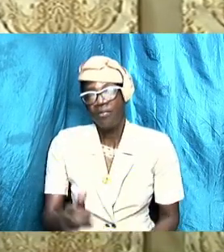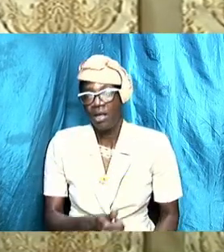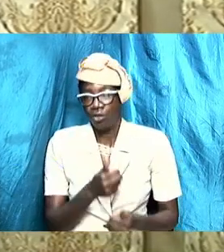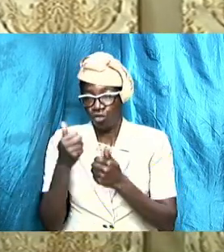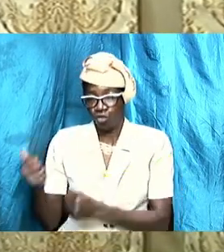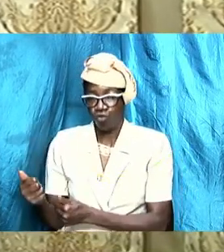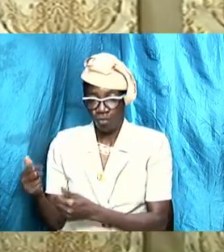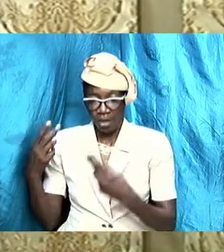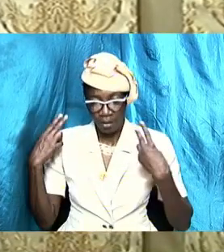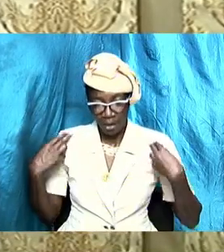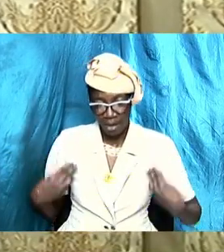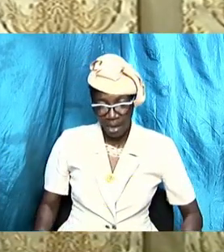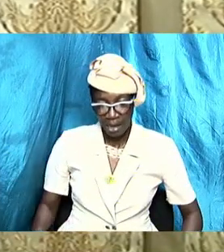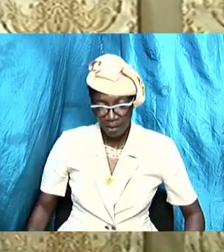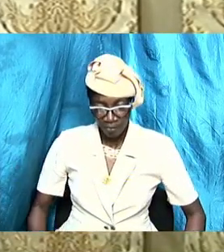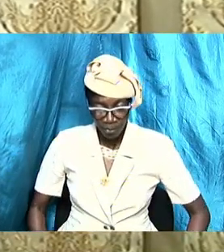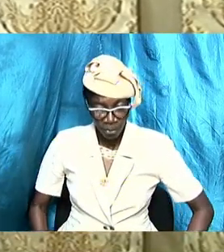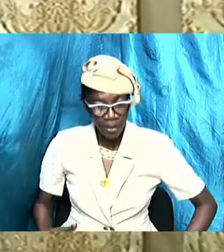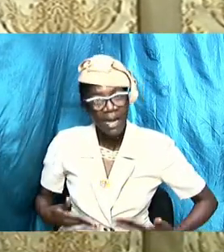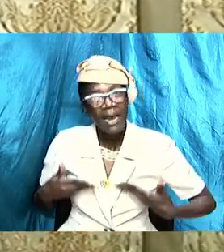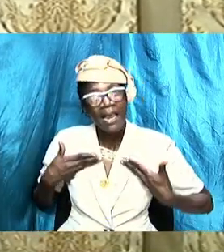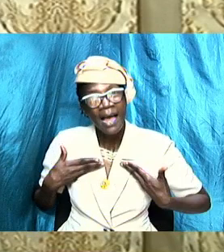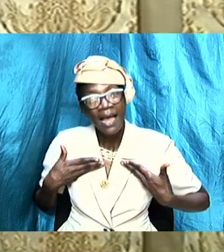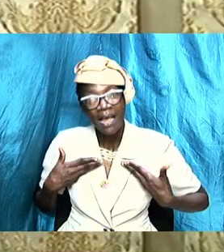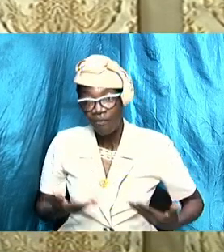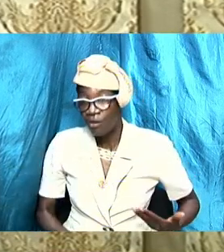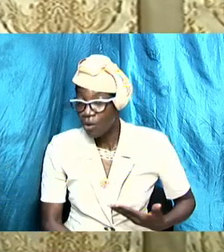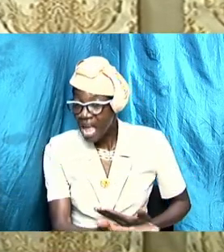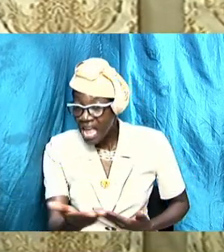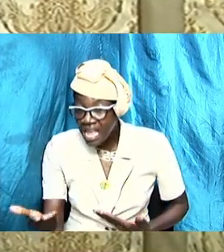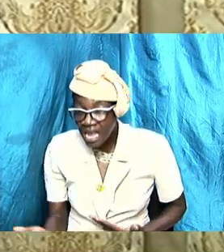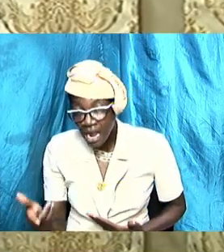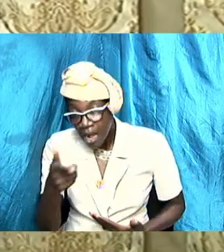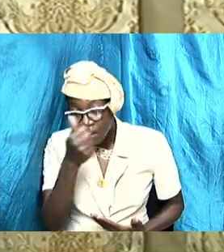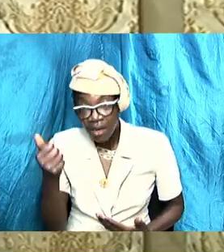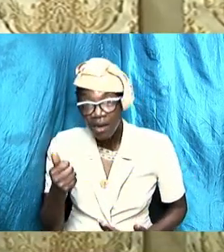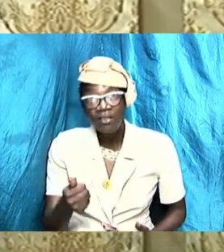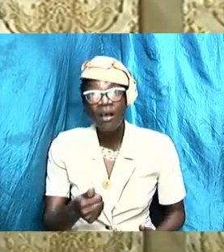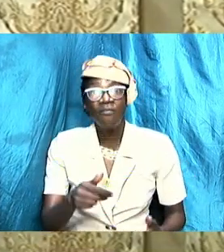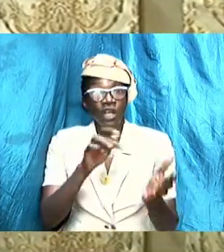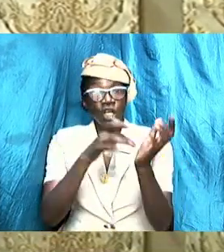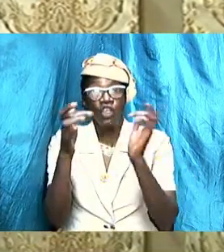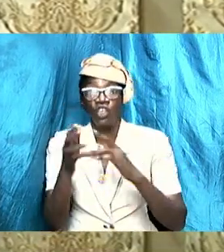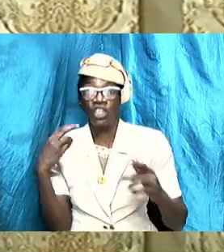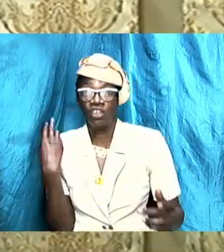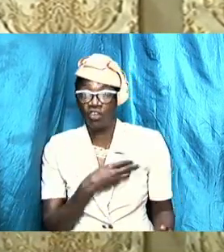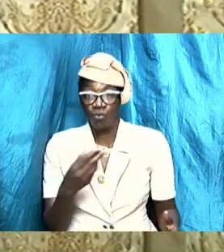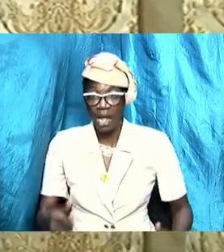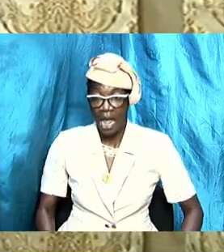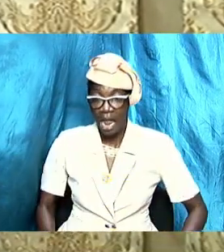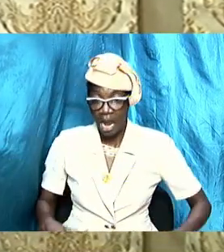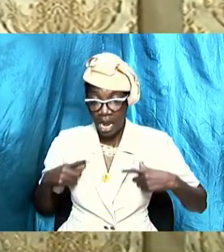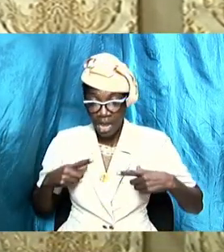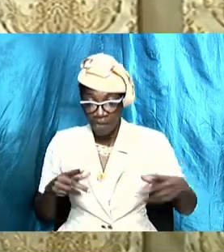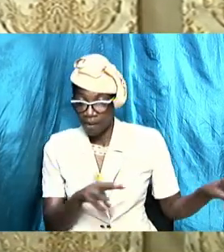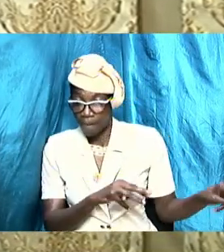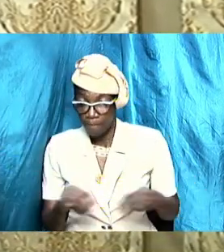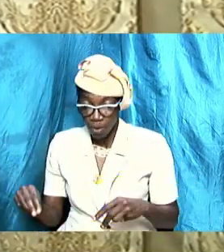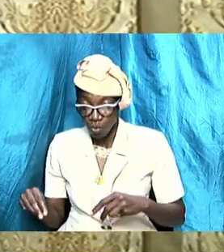life and we are here because of him in him we live and move and have our being